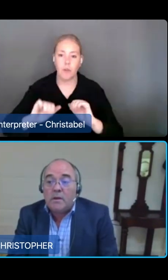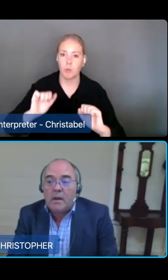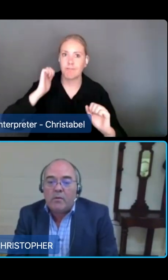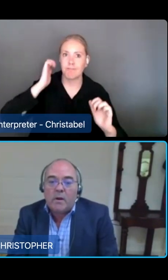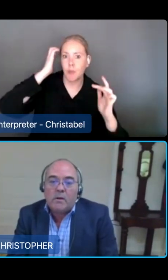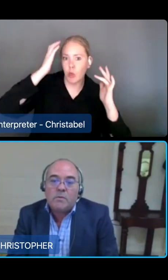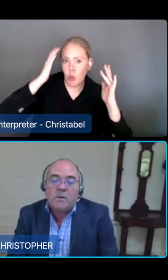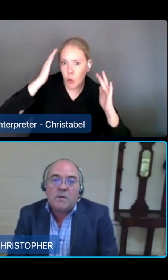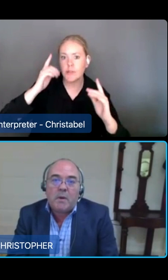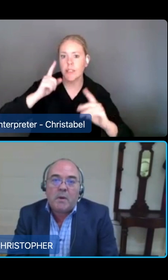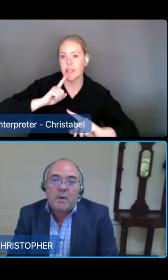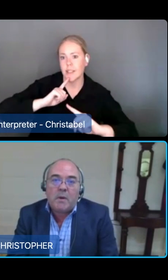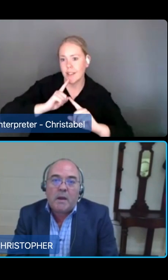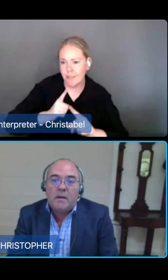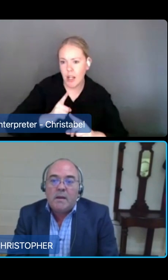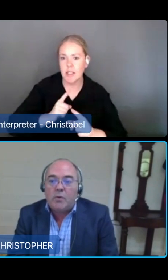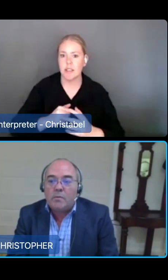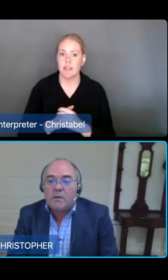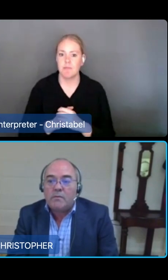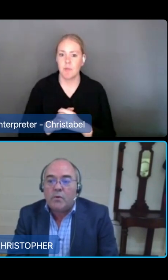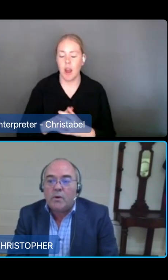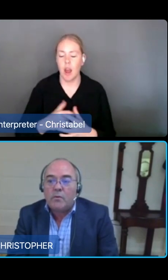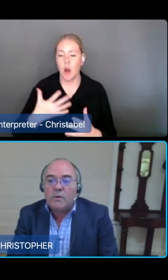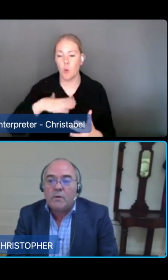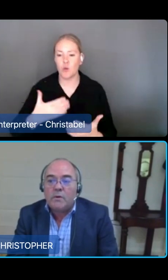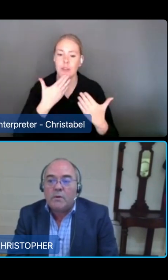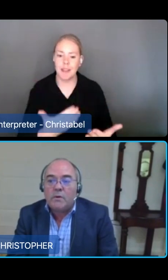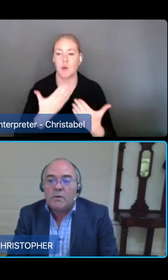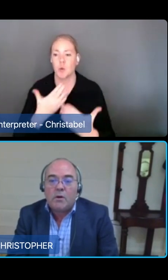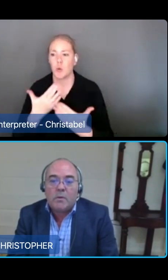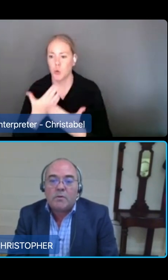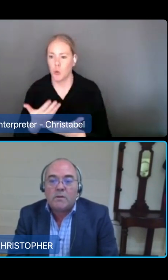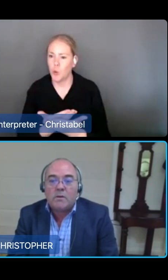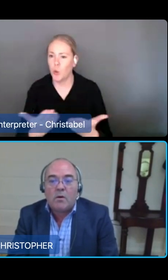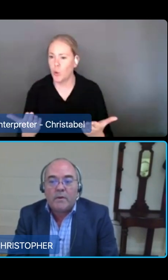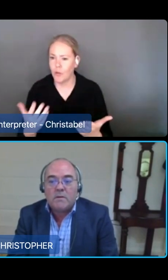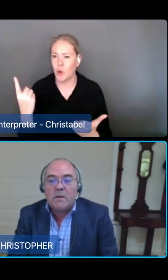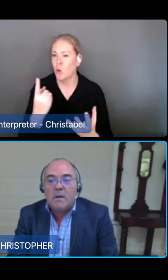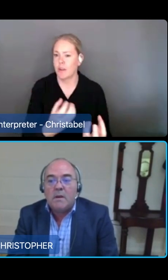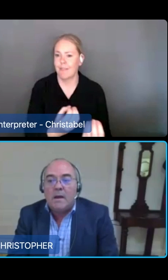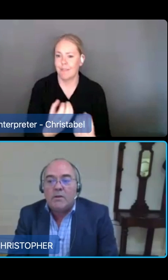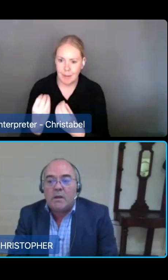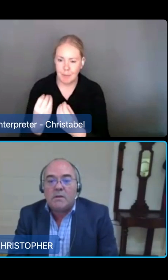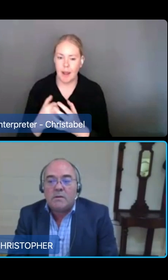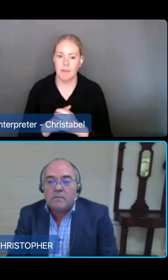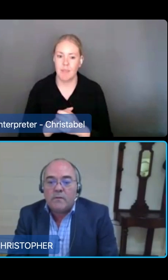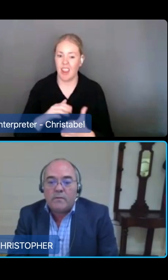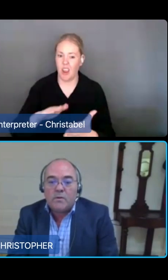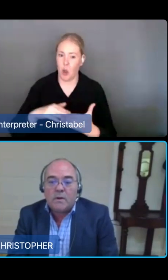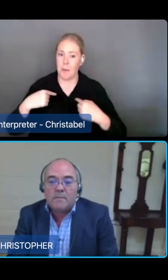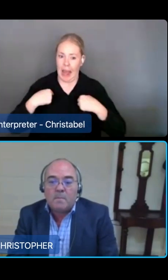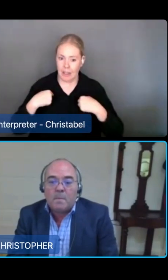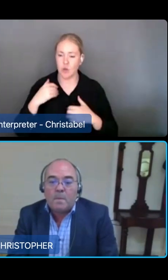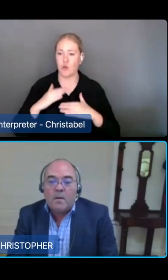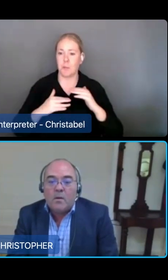to thank everyone who's participated in this important piece of work which will help us rebuild trust and confidence in the aged care system